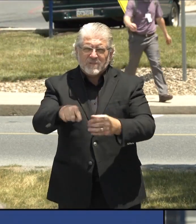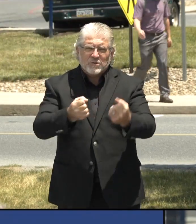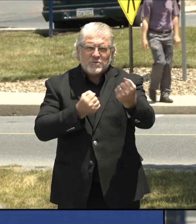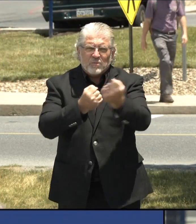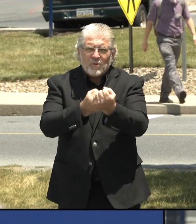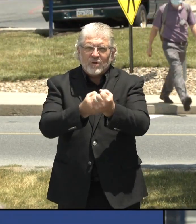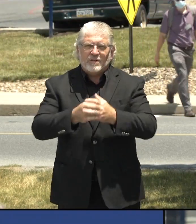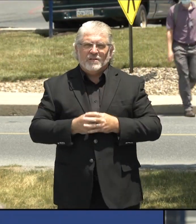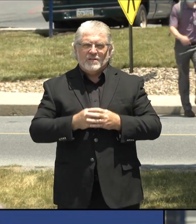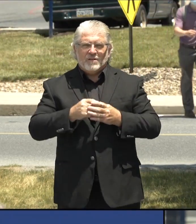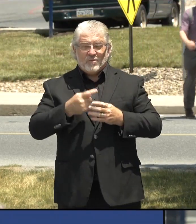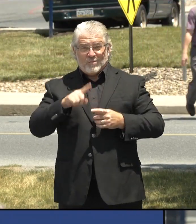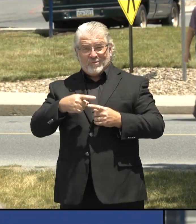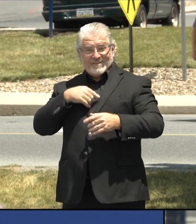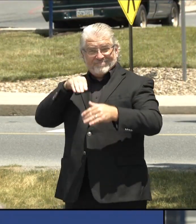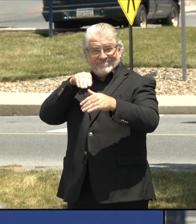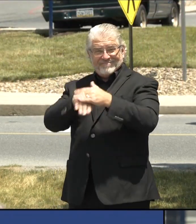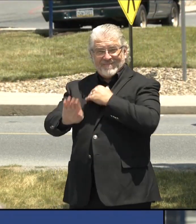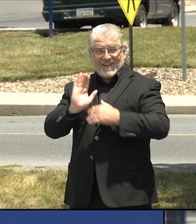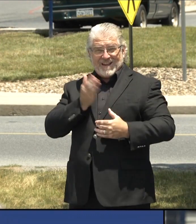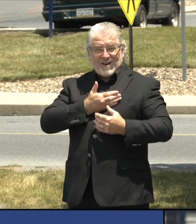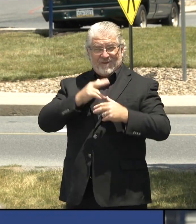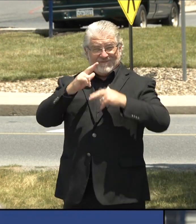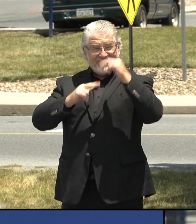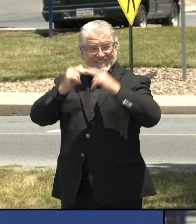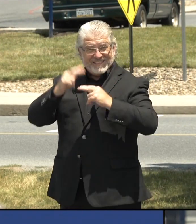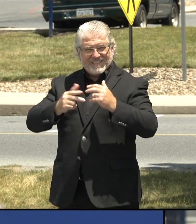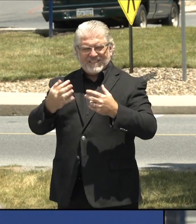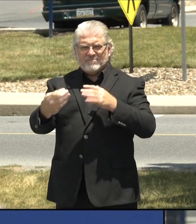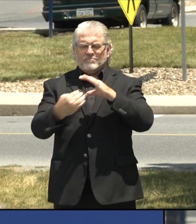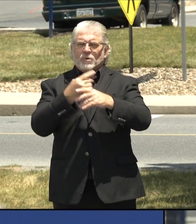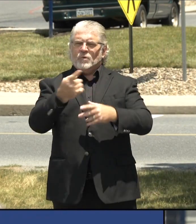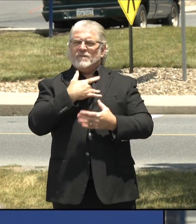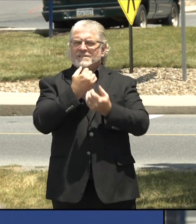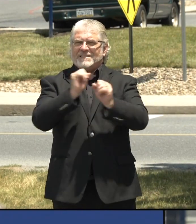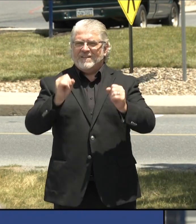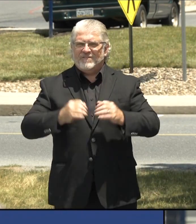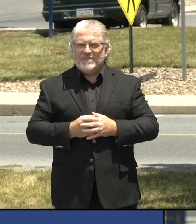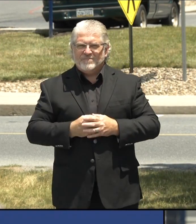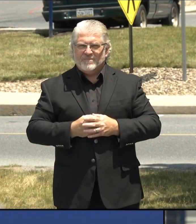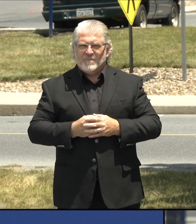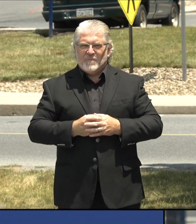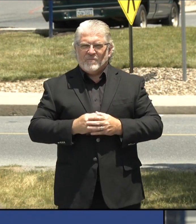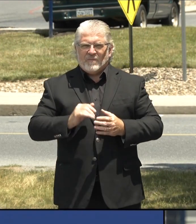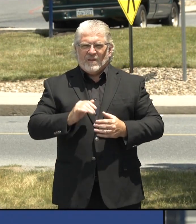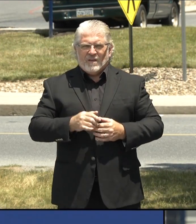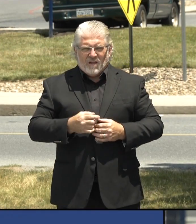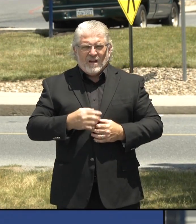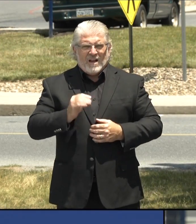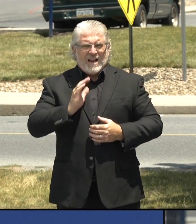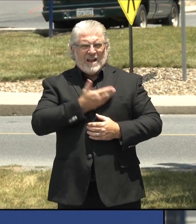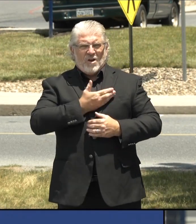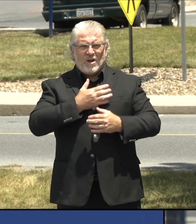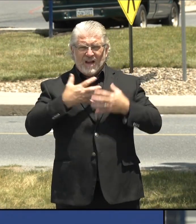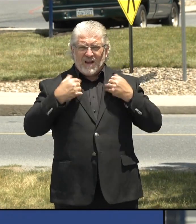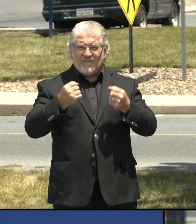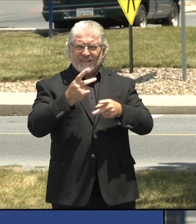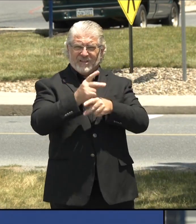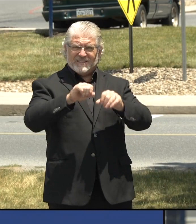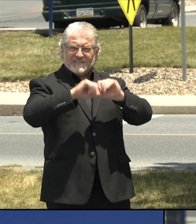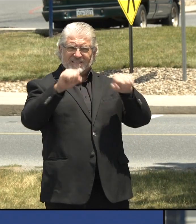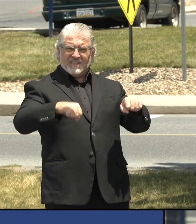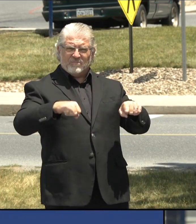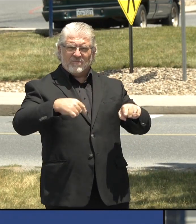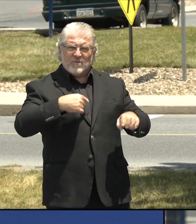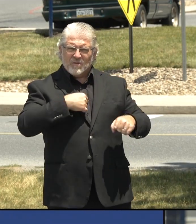when you enter any one of our facilities. One of our particular problems as a health care system at this point is that we've got quite a